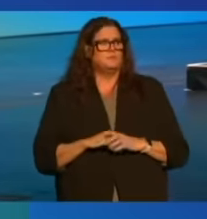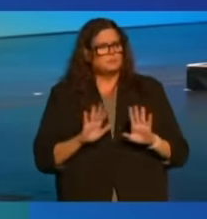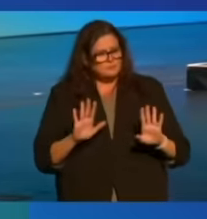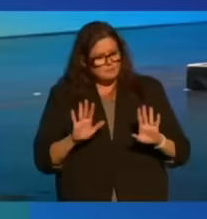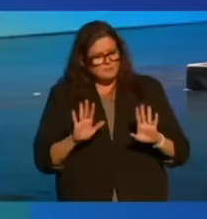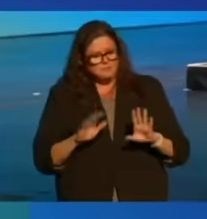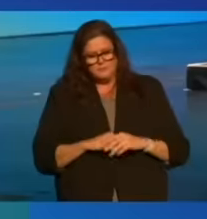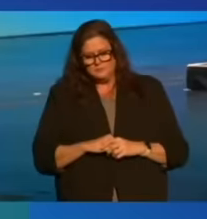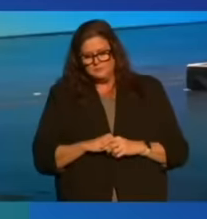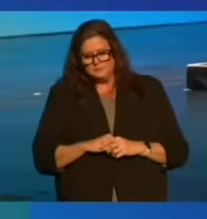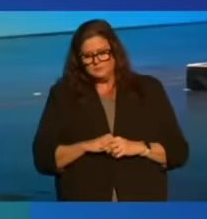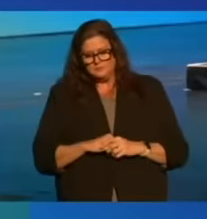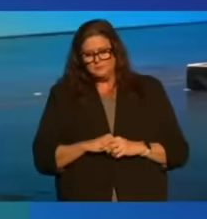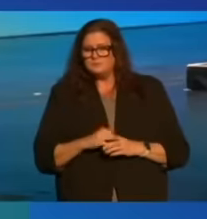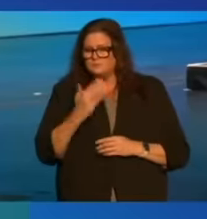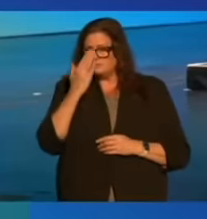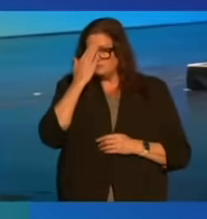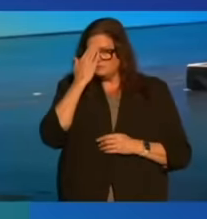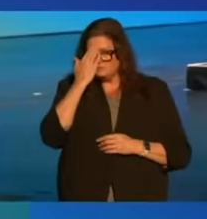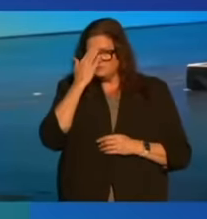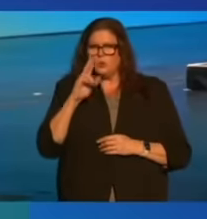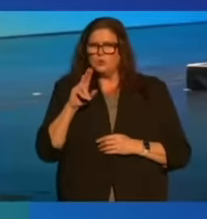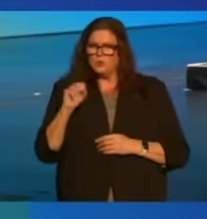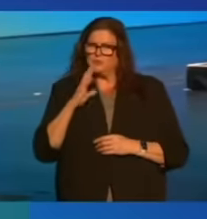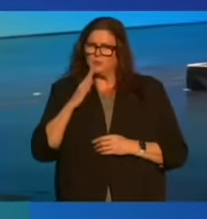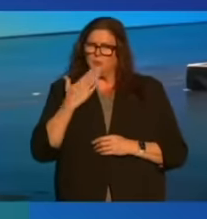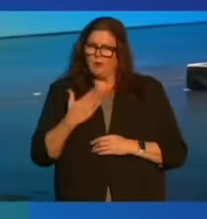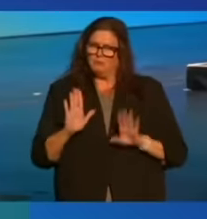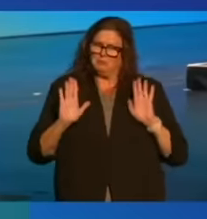But I know U.S. pretty good.